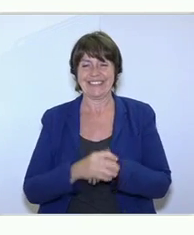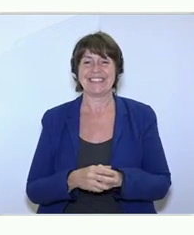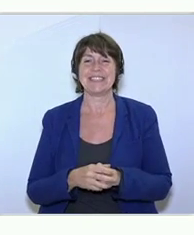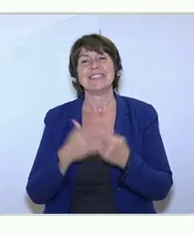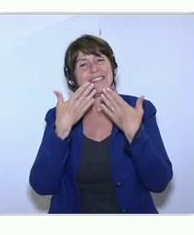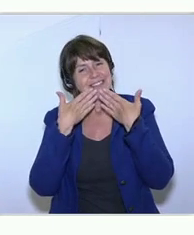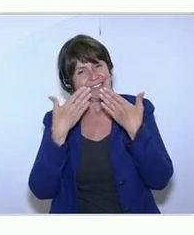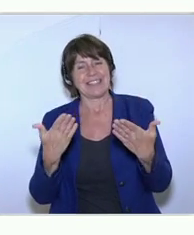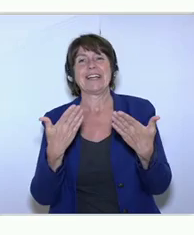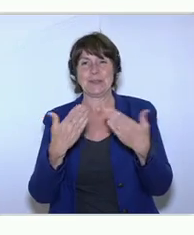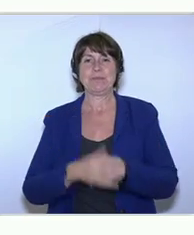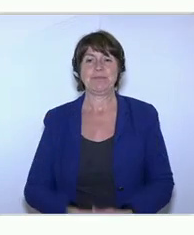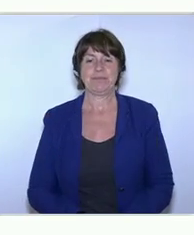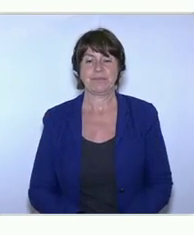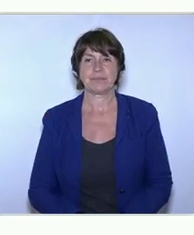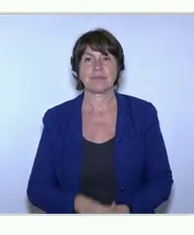you so much, Andrus Brevin. Thank you.